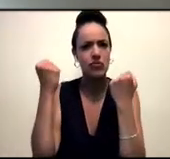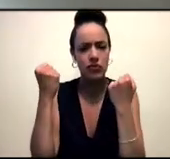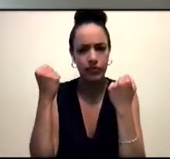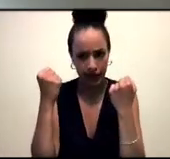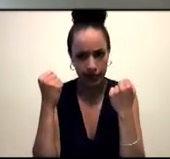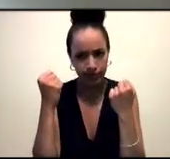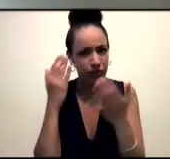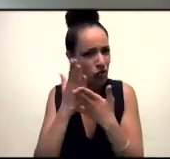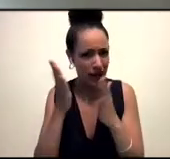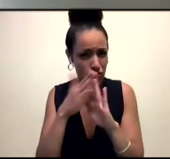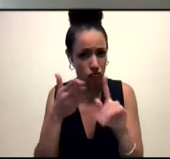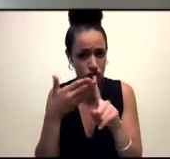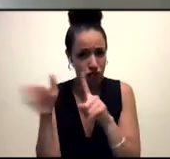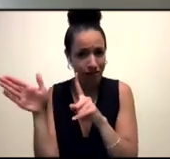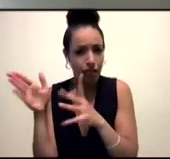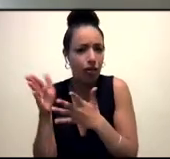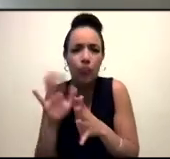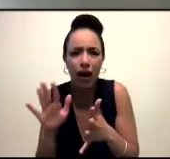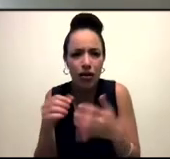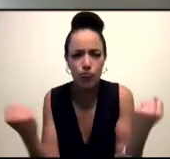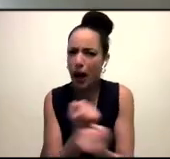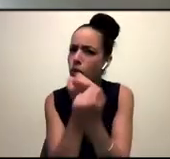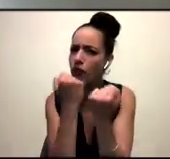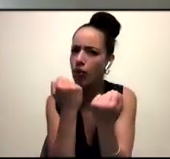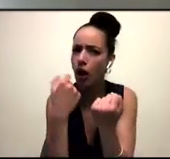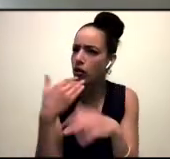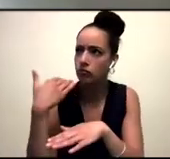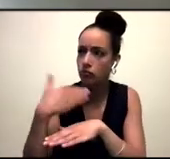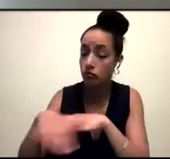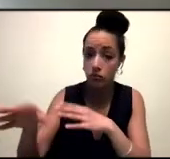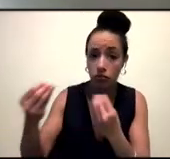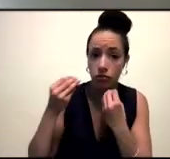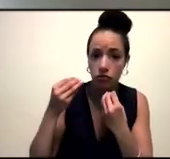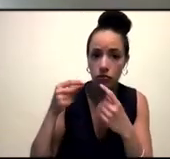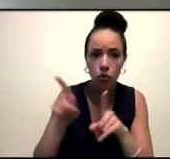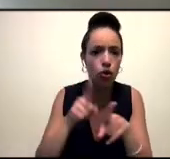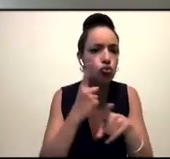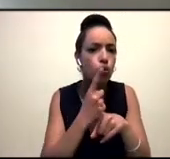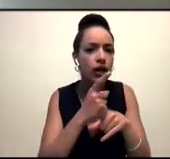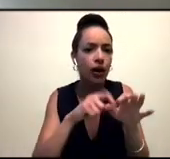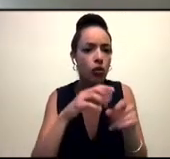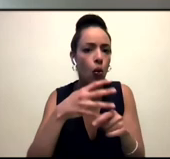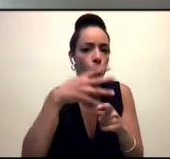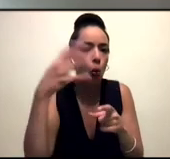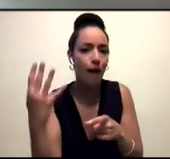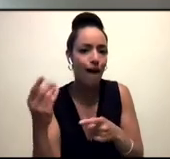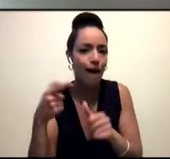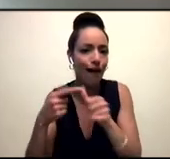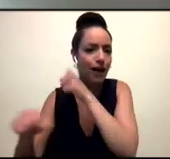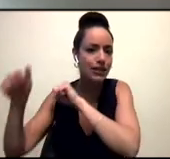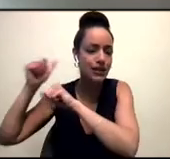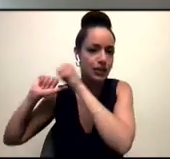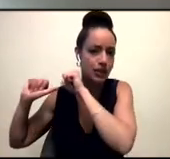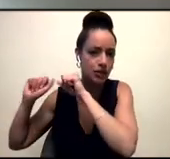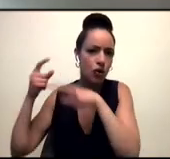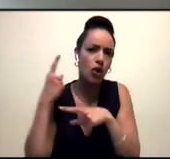people that just are never taught. I mean, I think the other thing to say is talking about queer ancestors, you know, the core of the cis-hetero